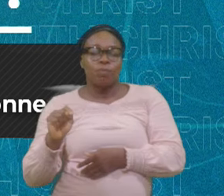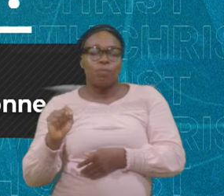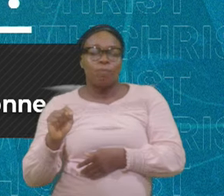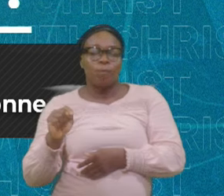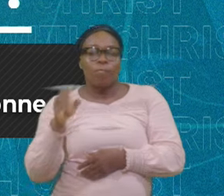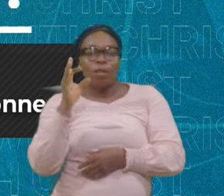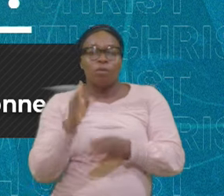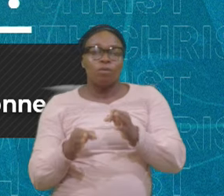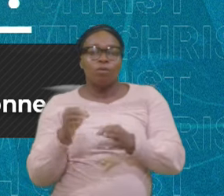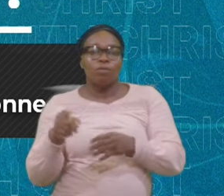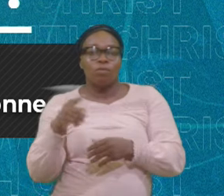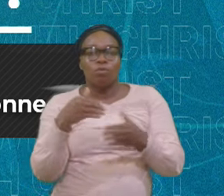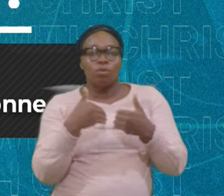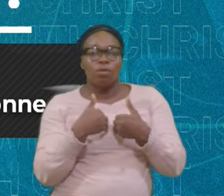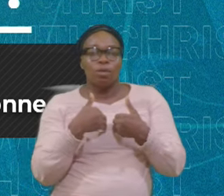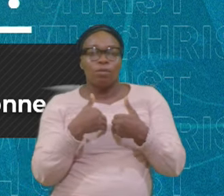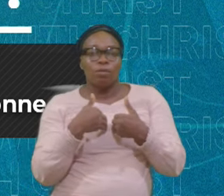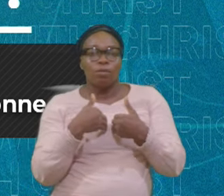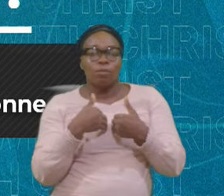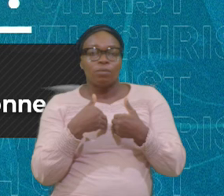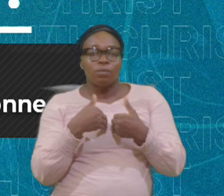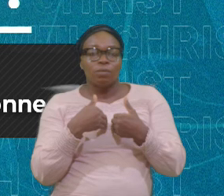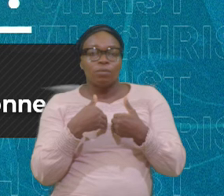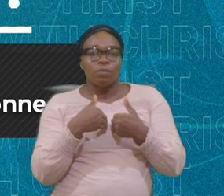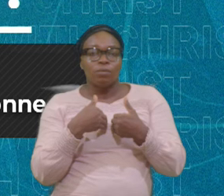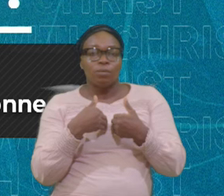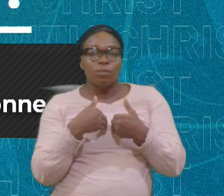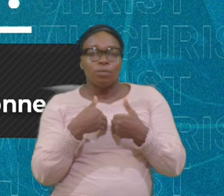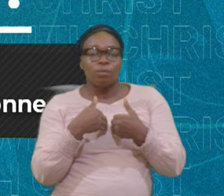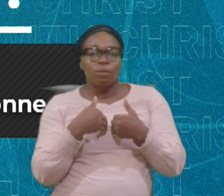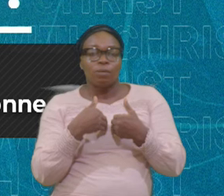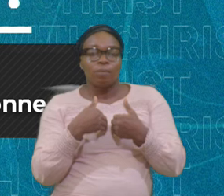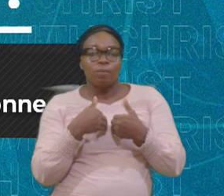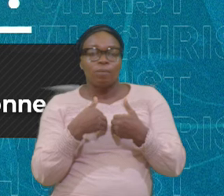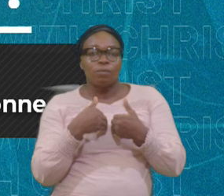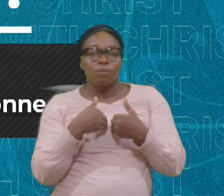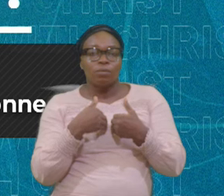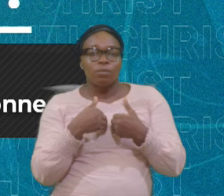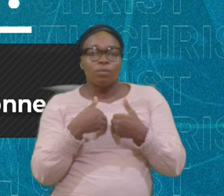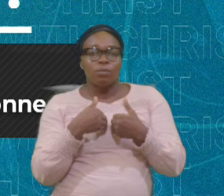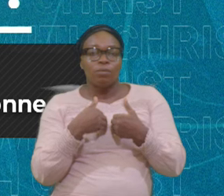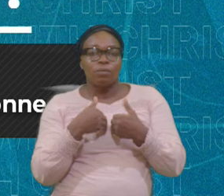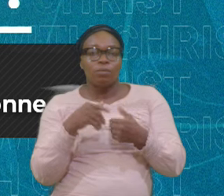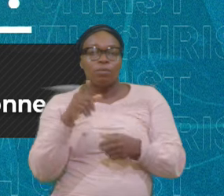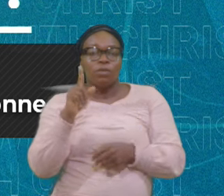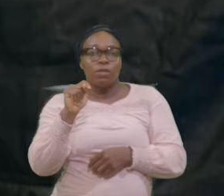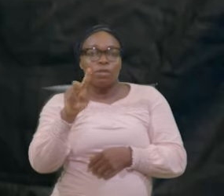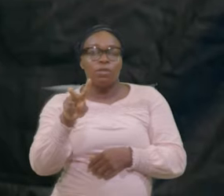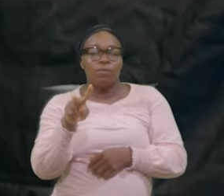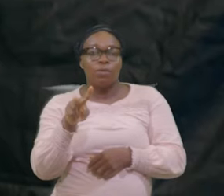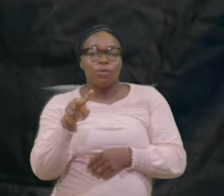Listened To The Radio Television You Have A Phone Number There That's Plus Plus